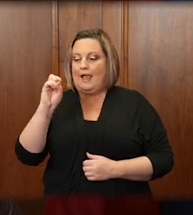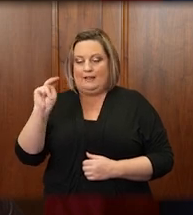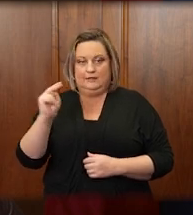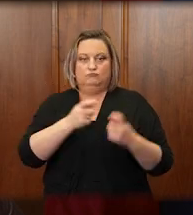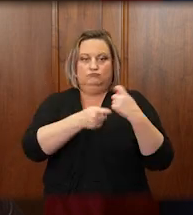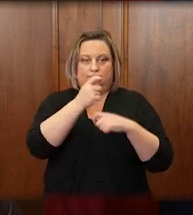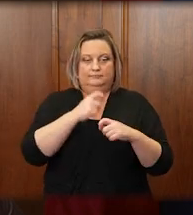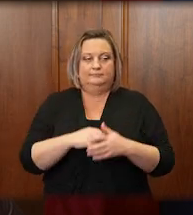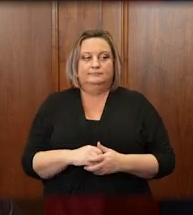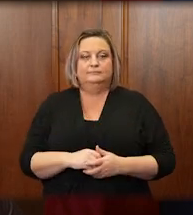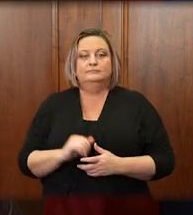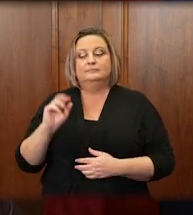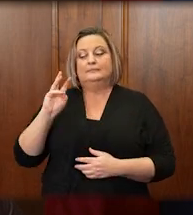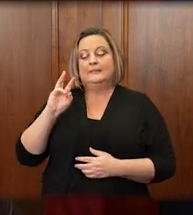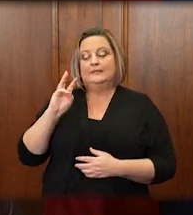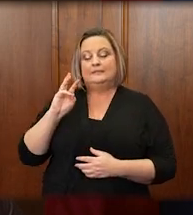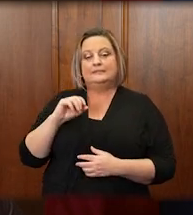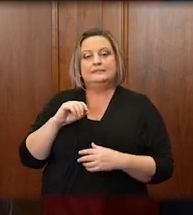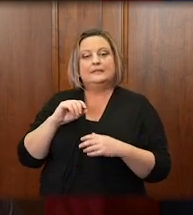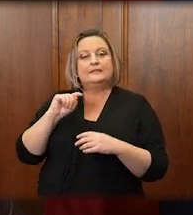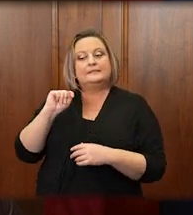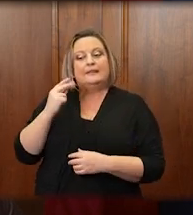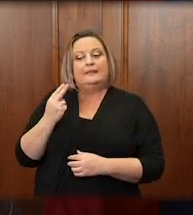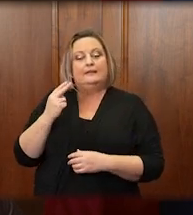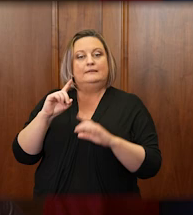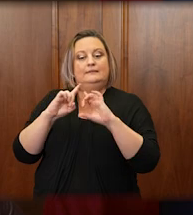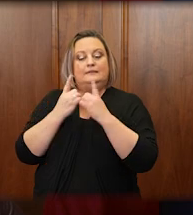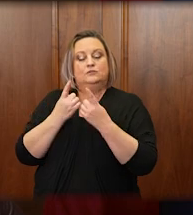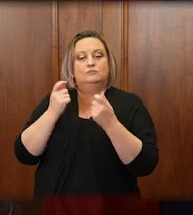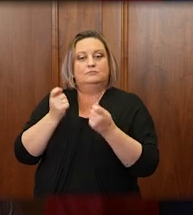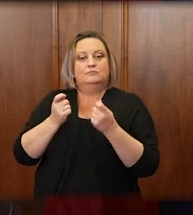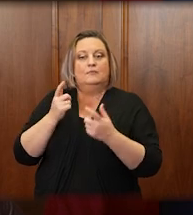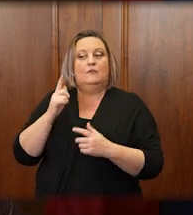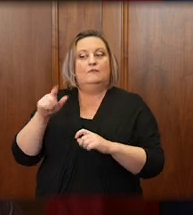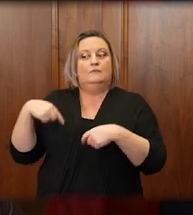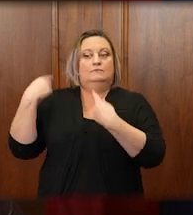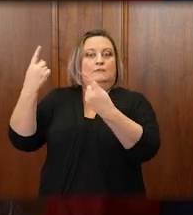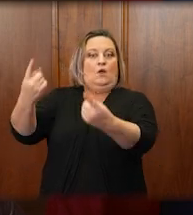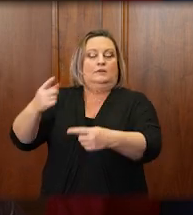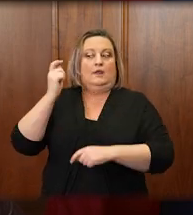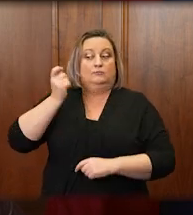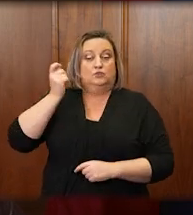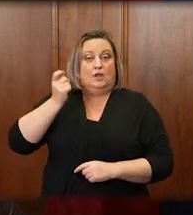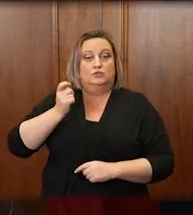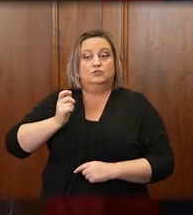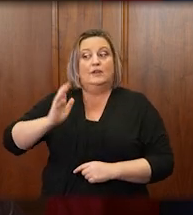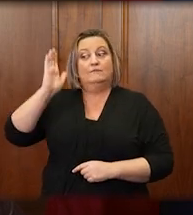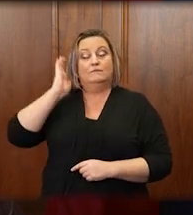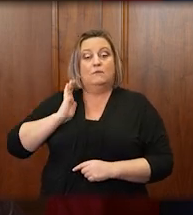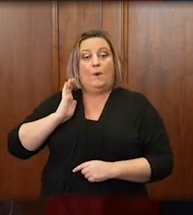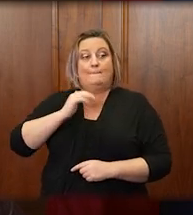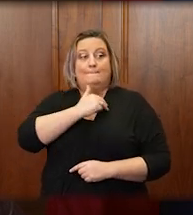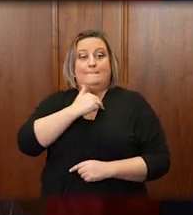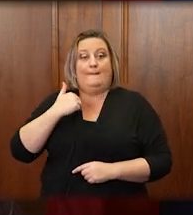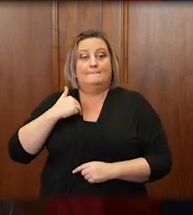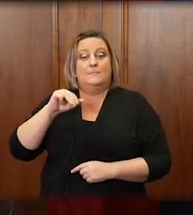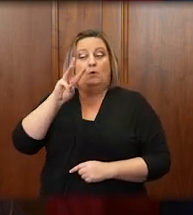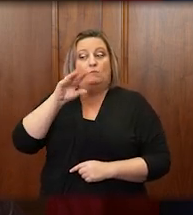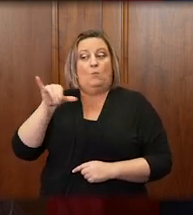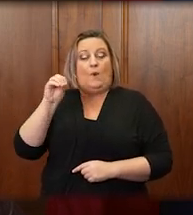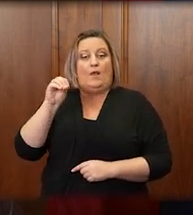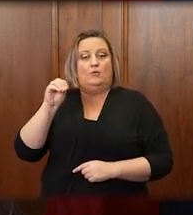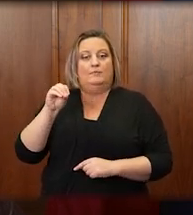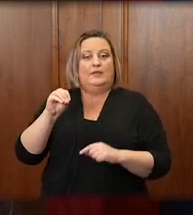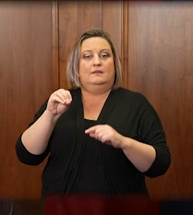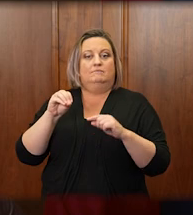6th Judicial District Judge Nick Deegan, long-time public servant and judge, and also a former member of the Wyoming House of